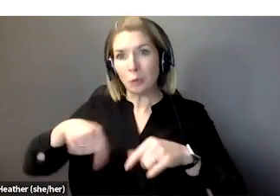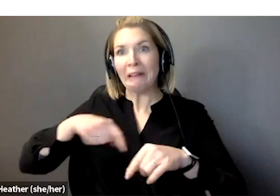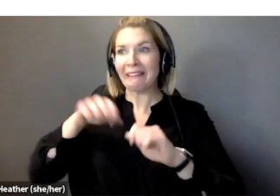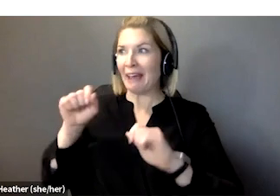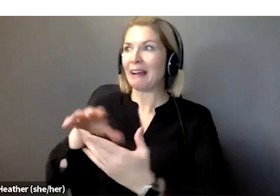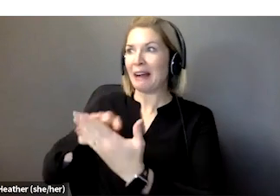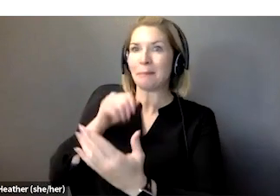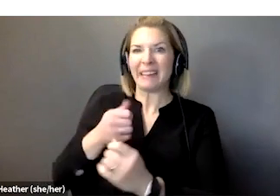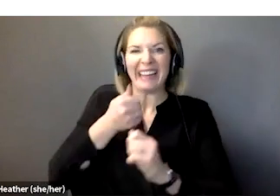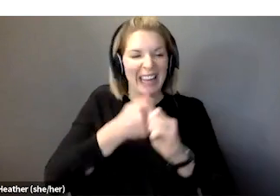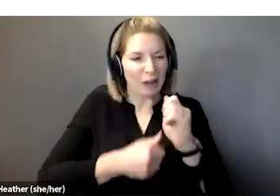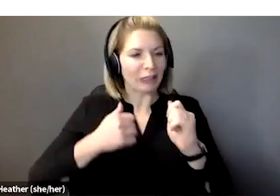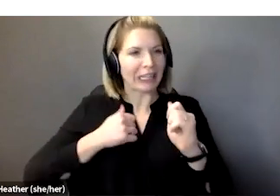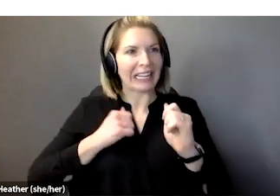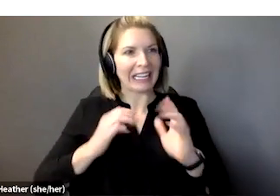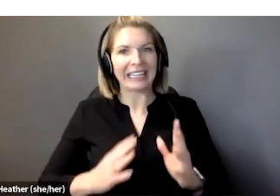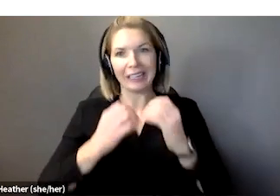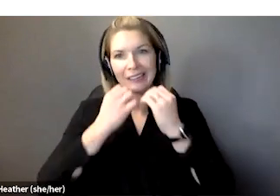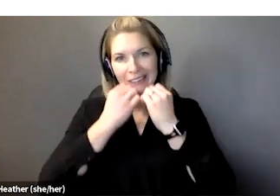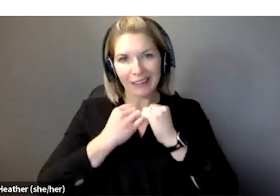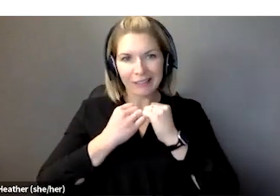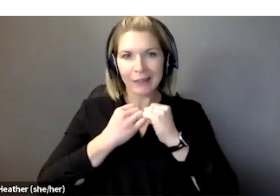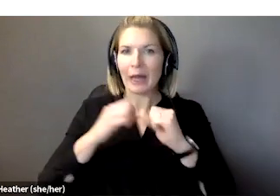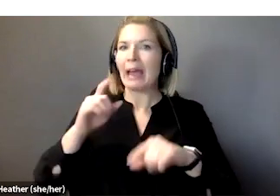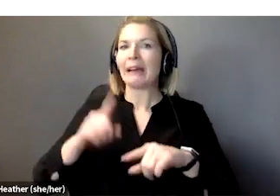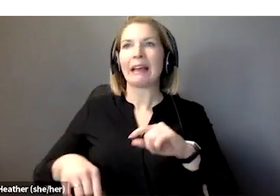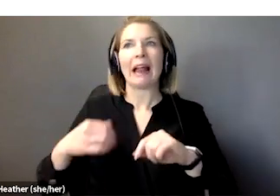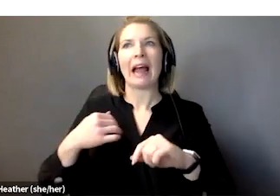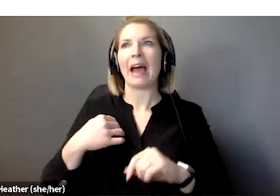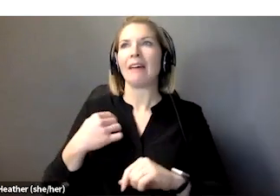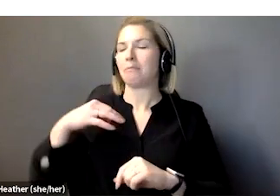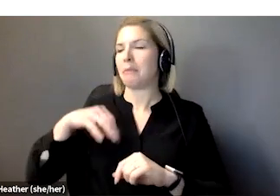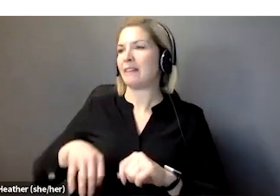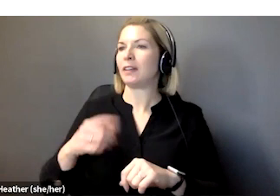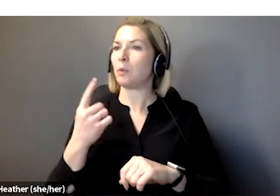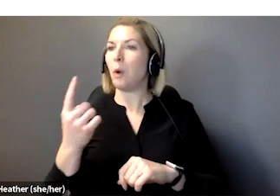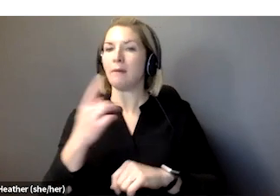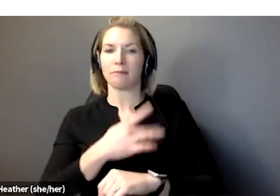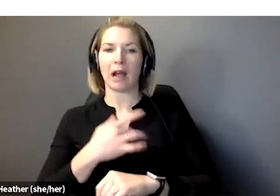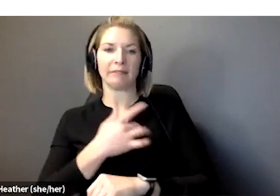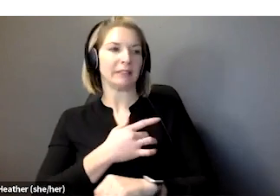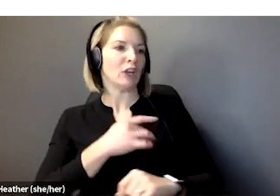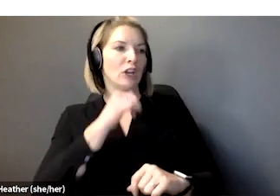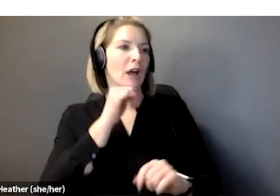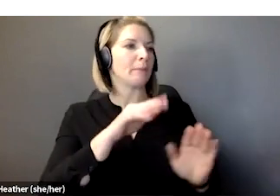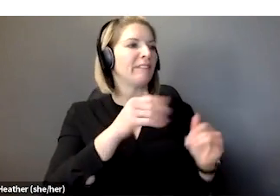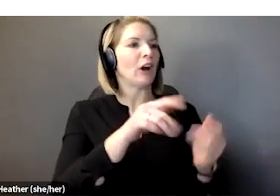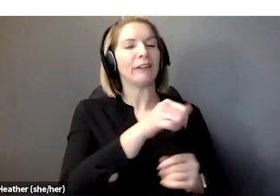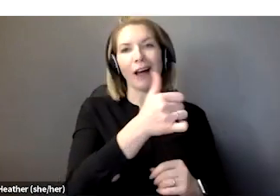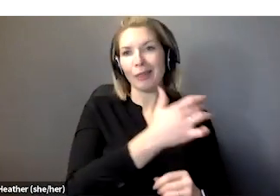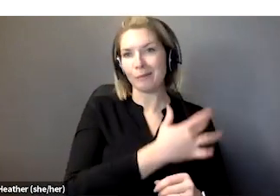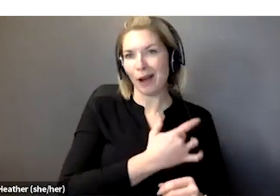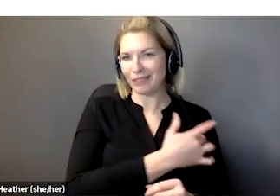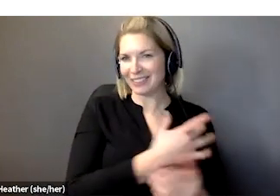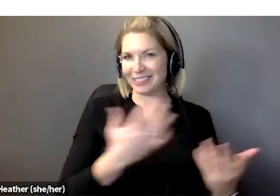And so we can't have benefits in one province that aren't available in another, otherwise, obviously,